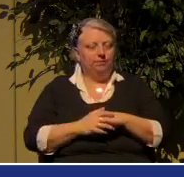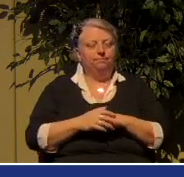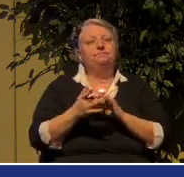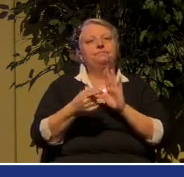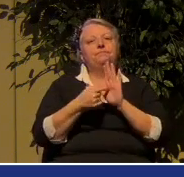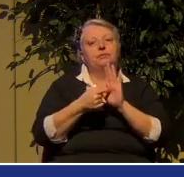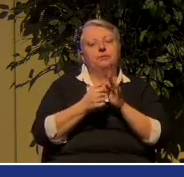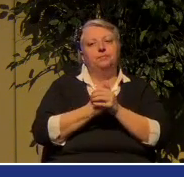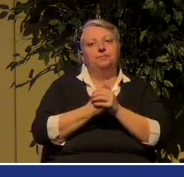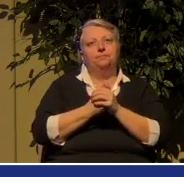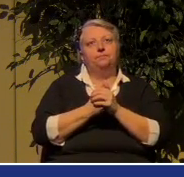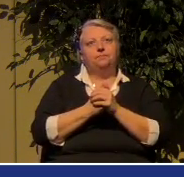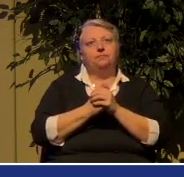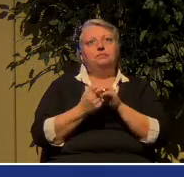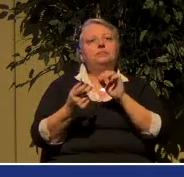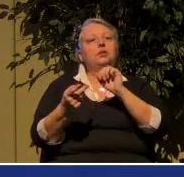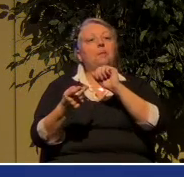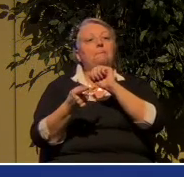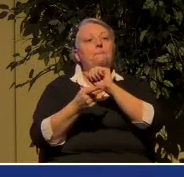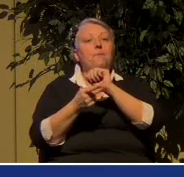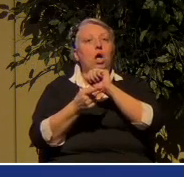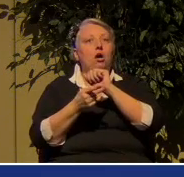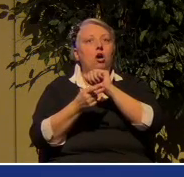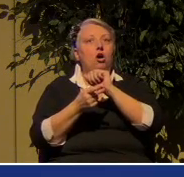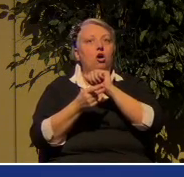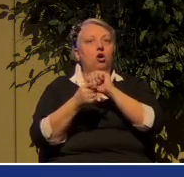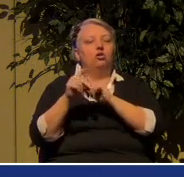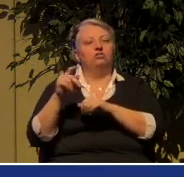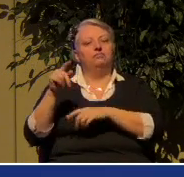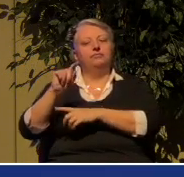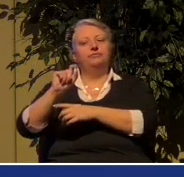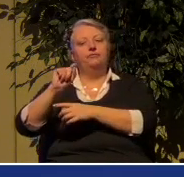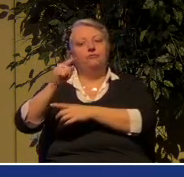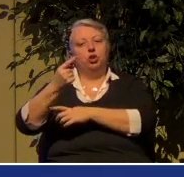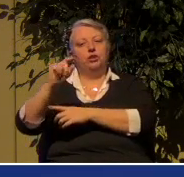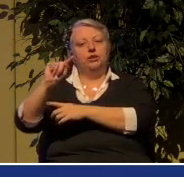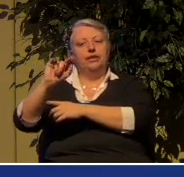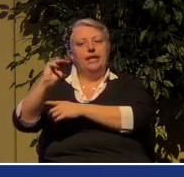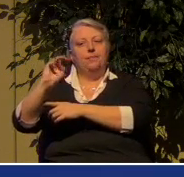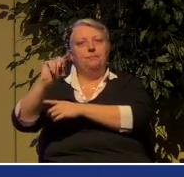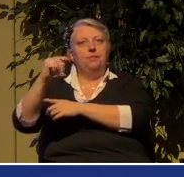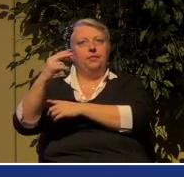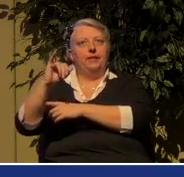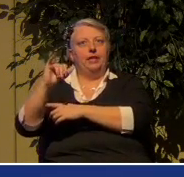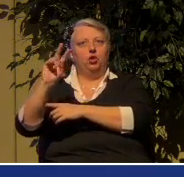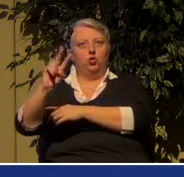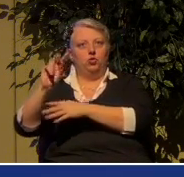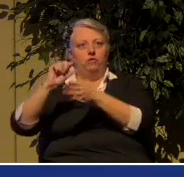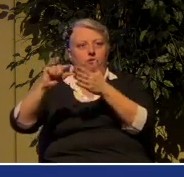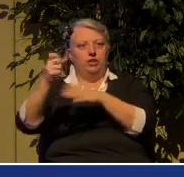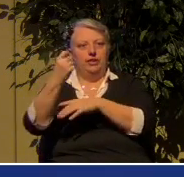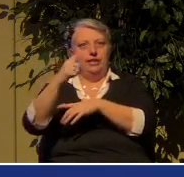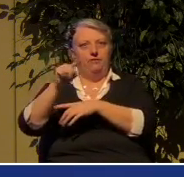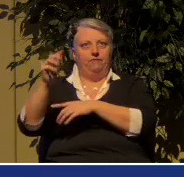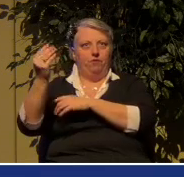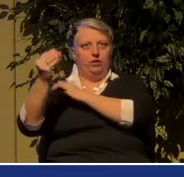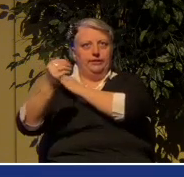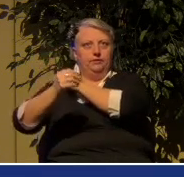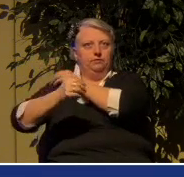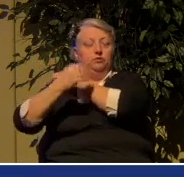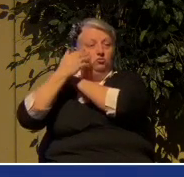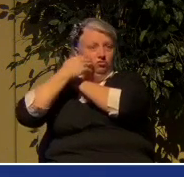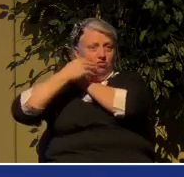example, to what Paul says in 1 Timothy chapter 2, the verses 11 to 14. You know this passage.